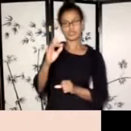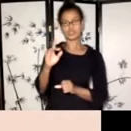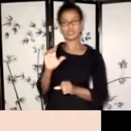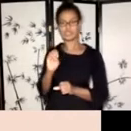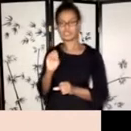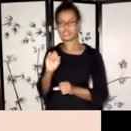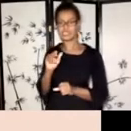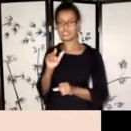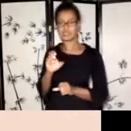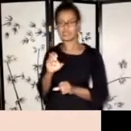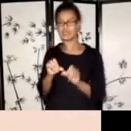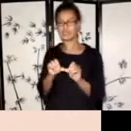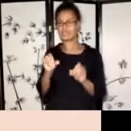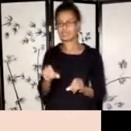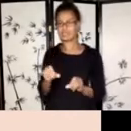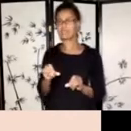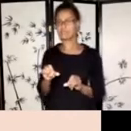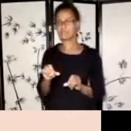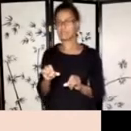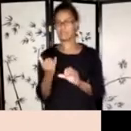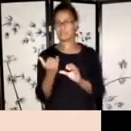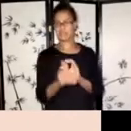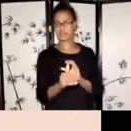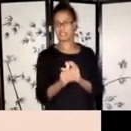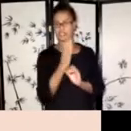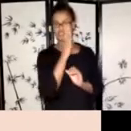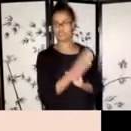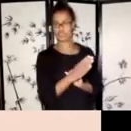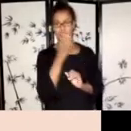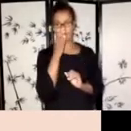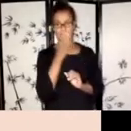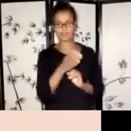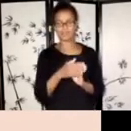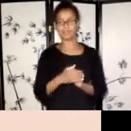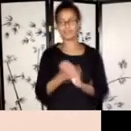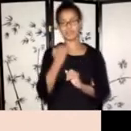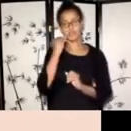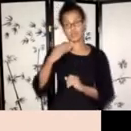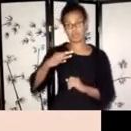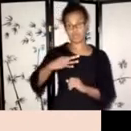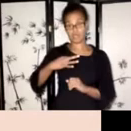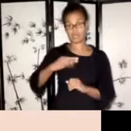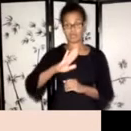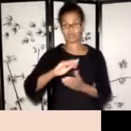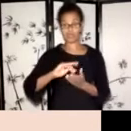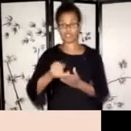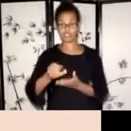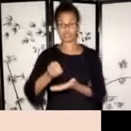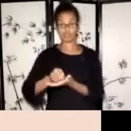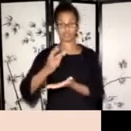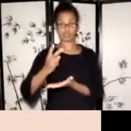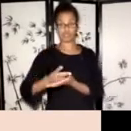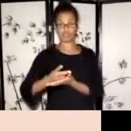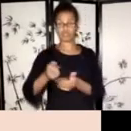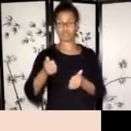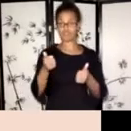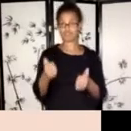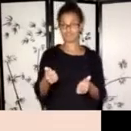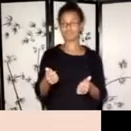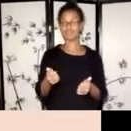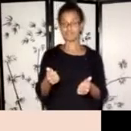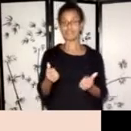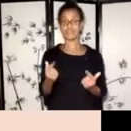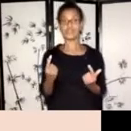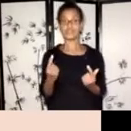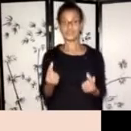Um, and so let's say your project got approved. Uh, that's great. Uh, yeah, you get your